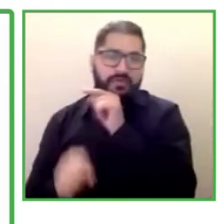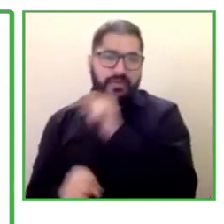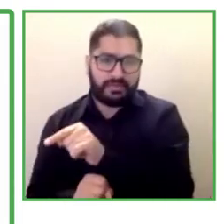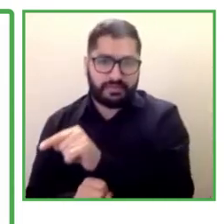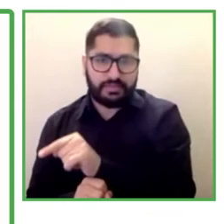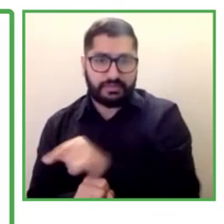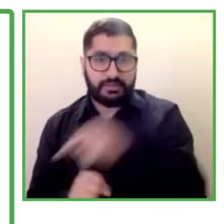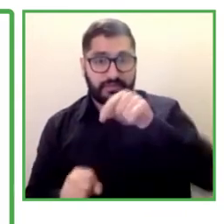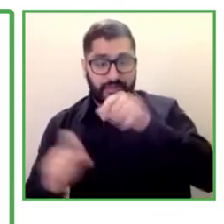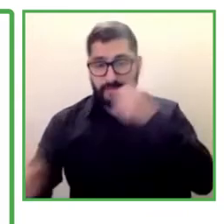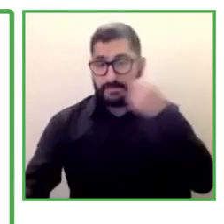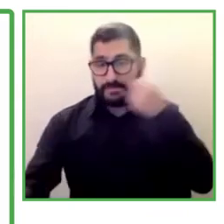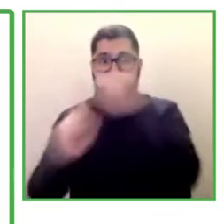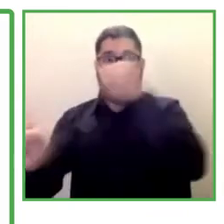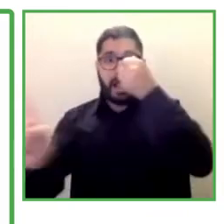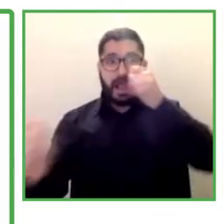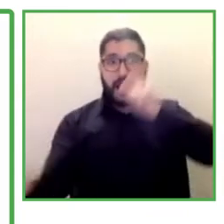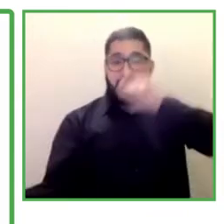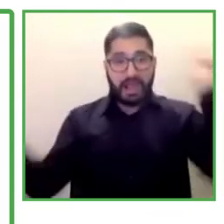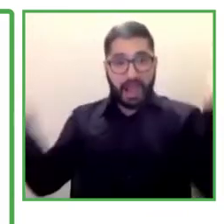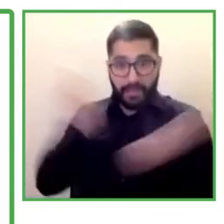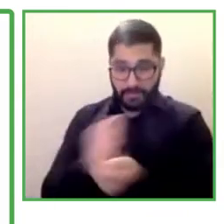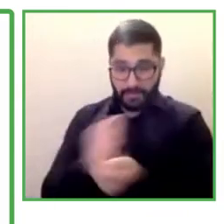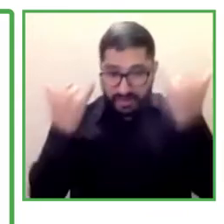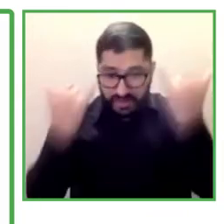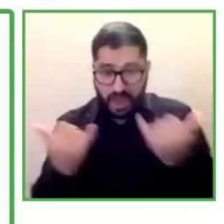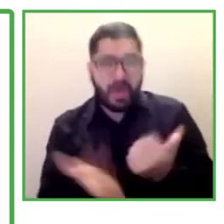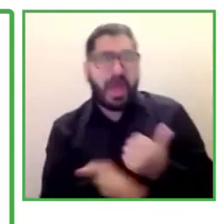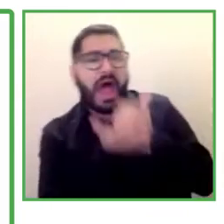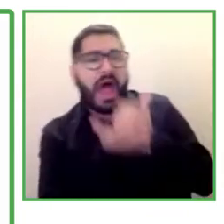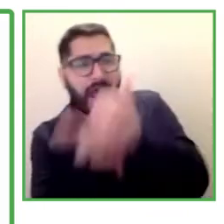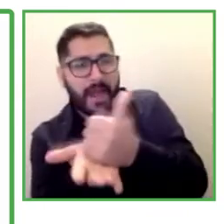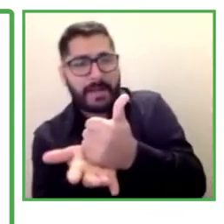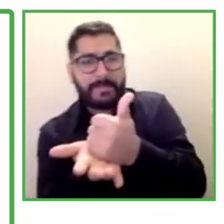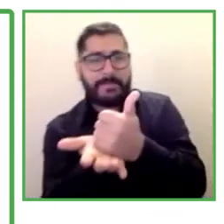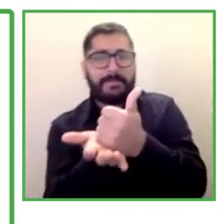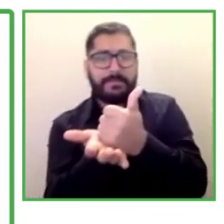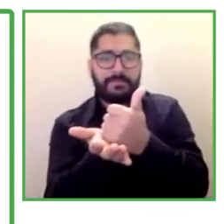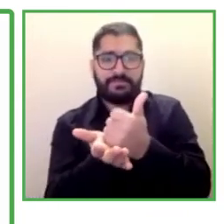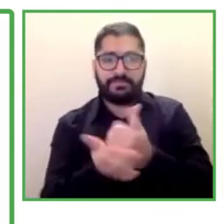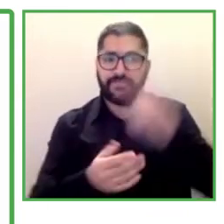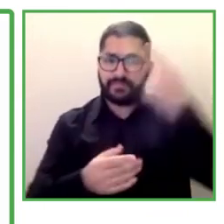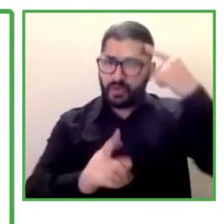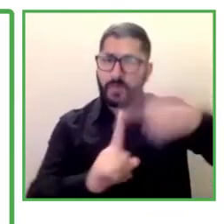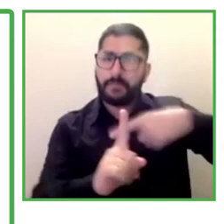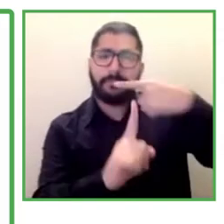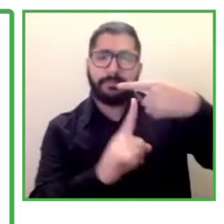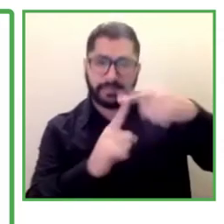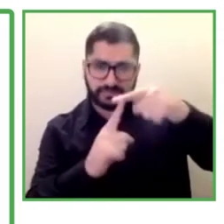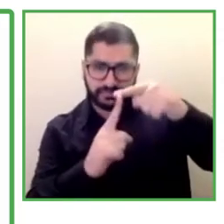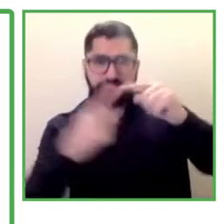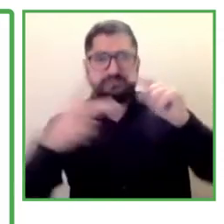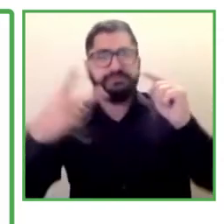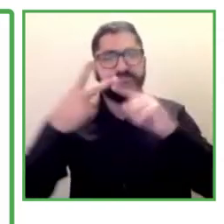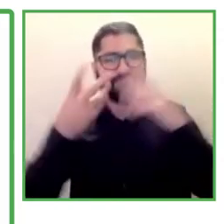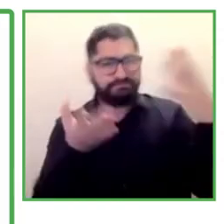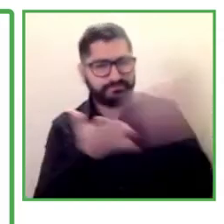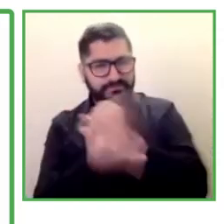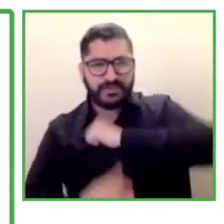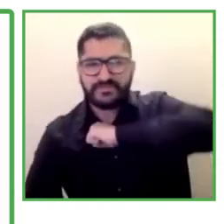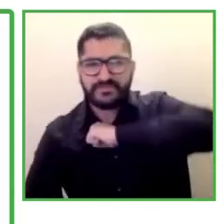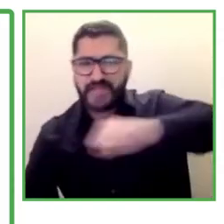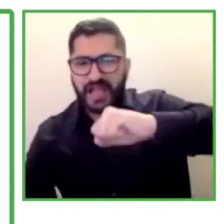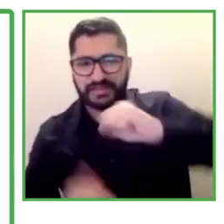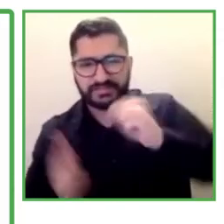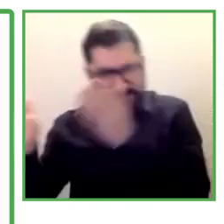the transformating impact has different areas. On the one side, we need to reach a lot of people to be able